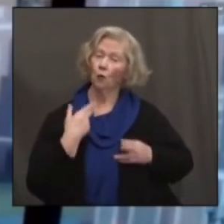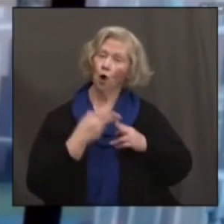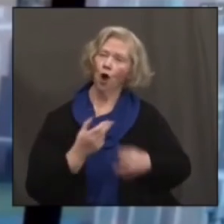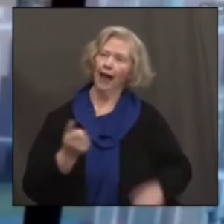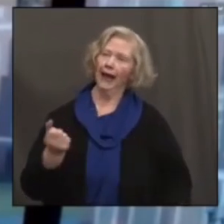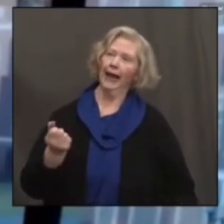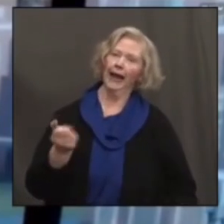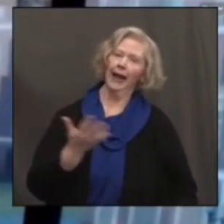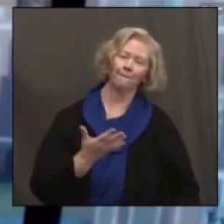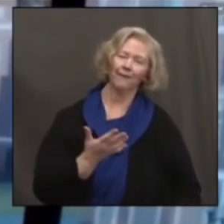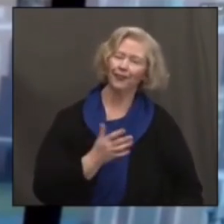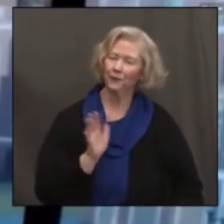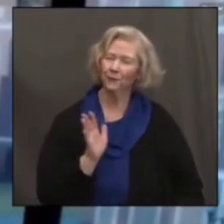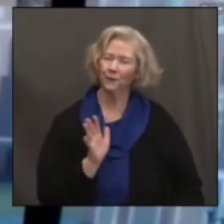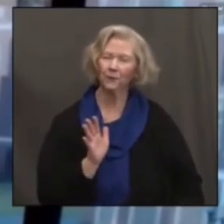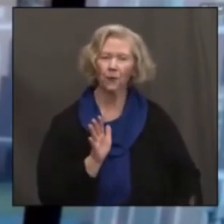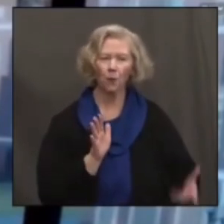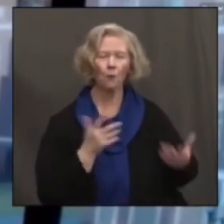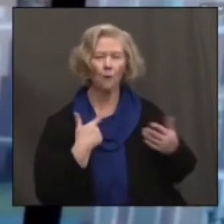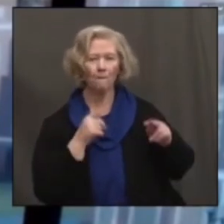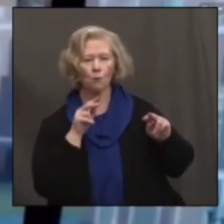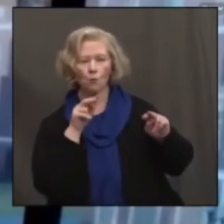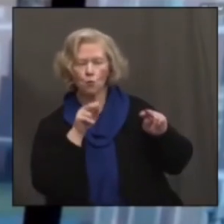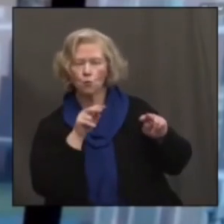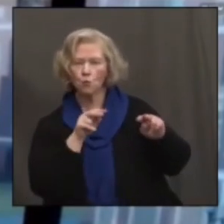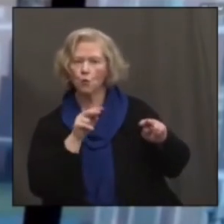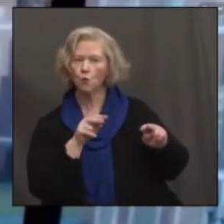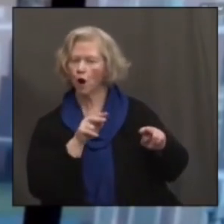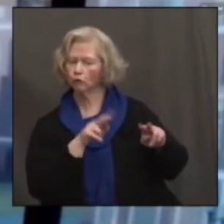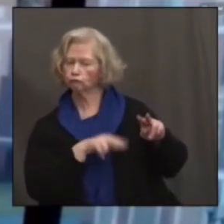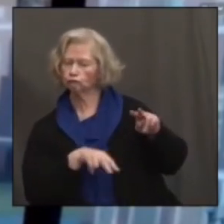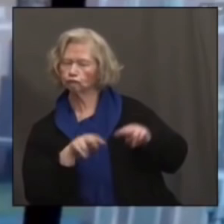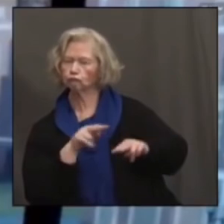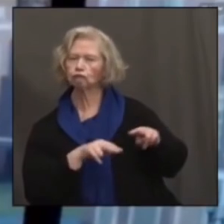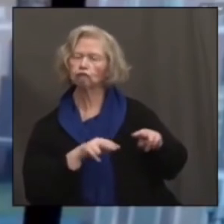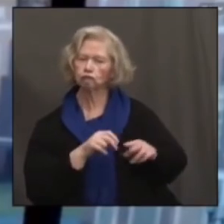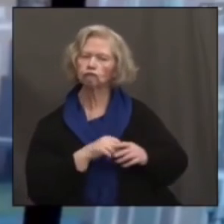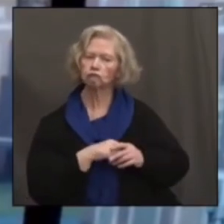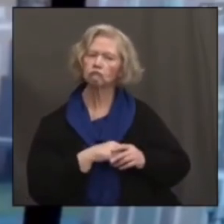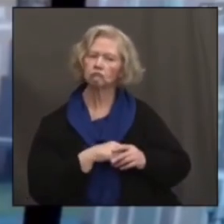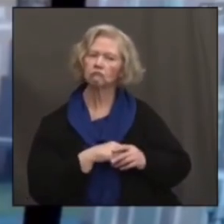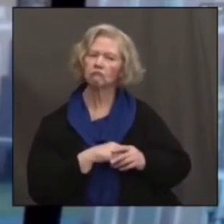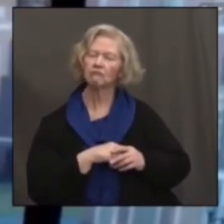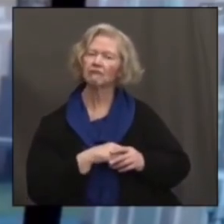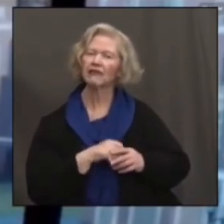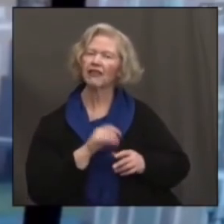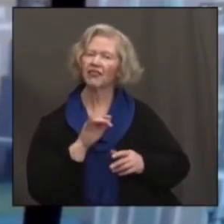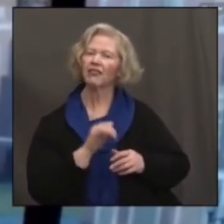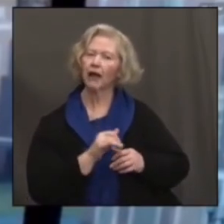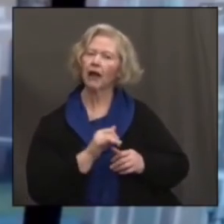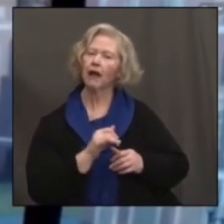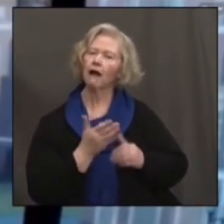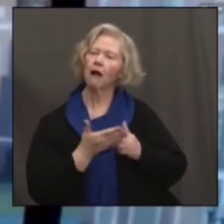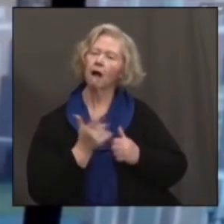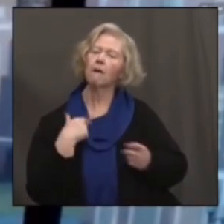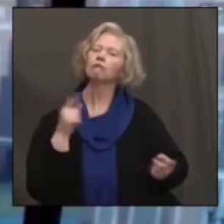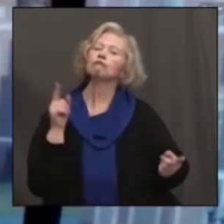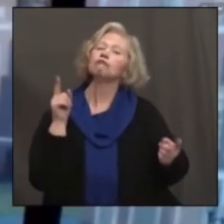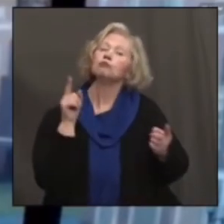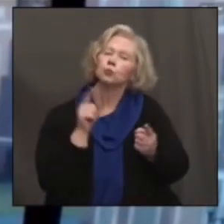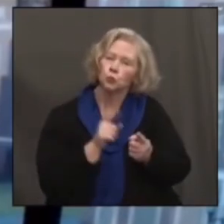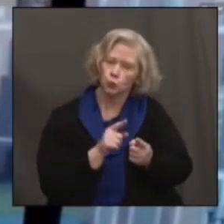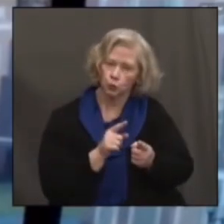you know, there's close surveillance and monitoring of this. So that's going to mitigate any risks,